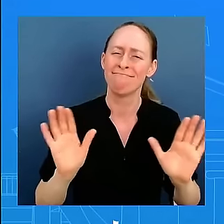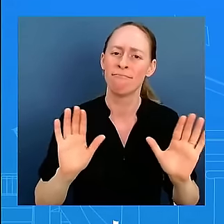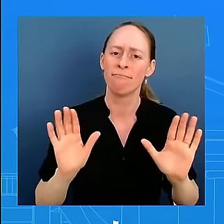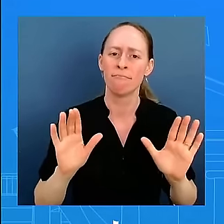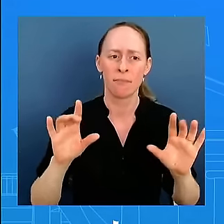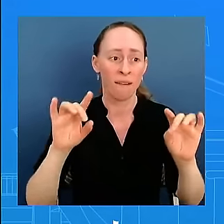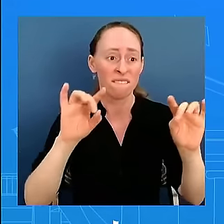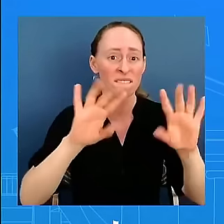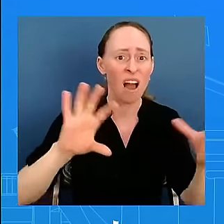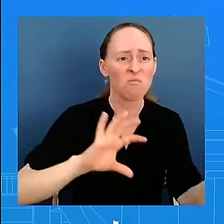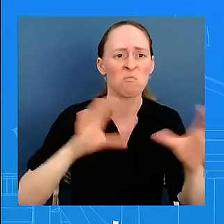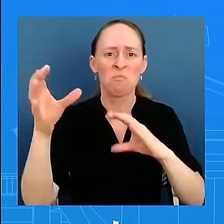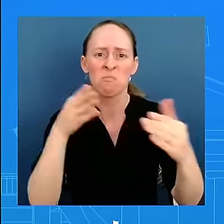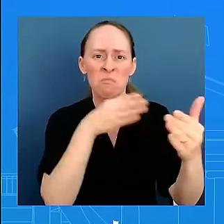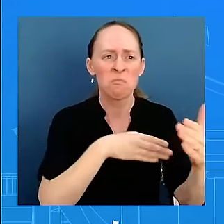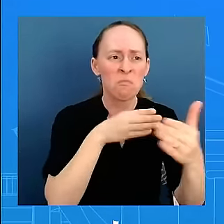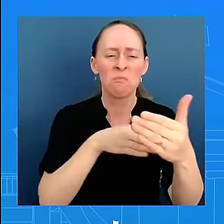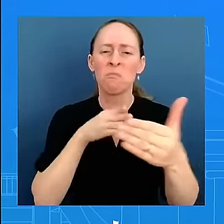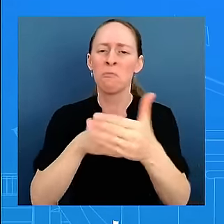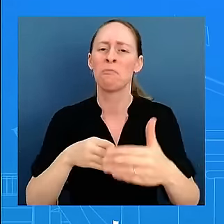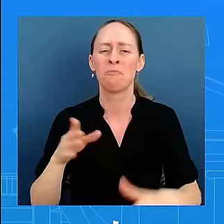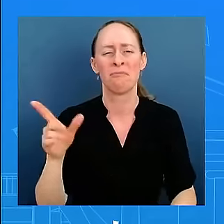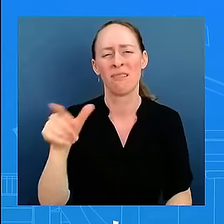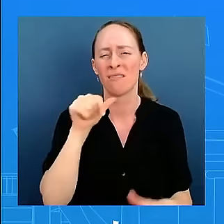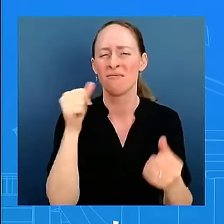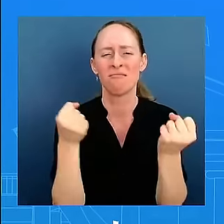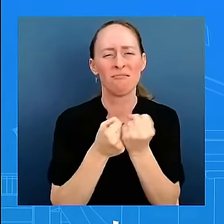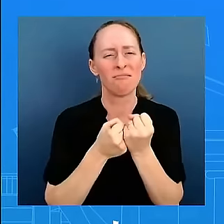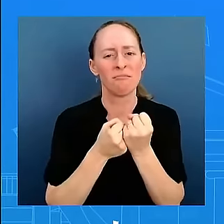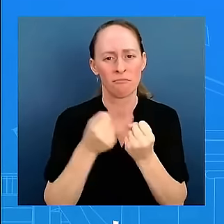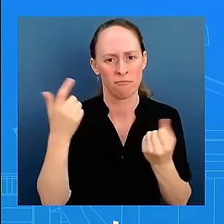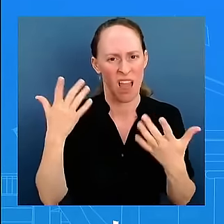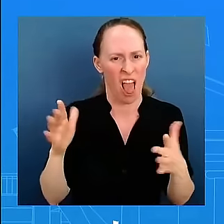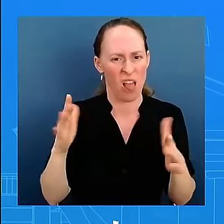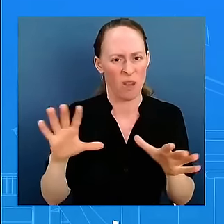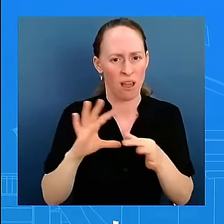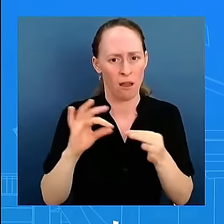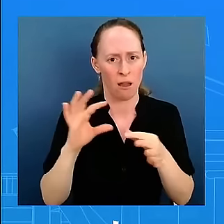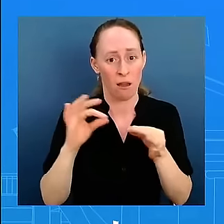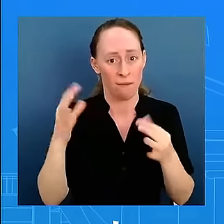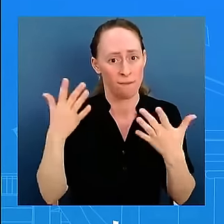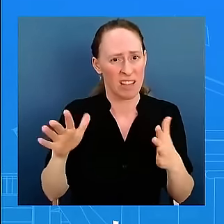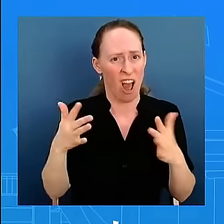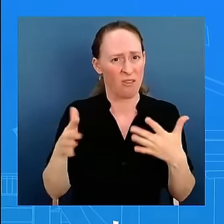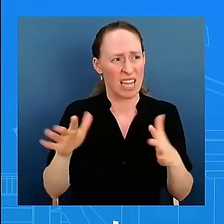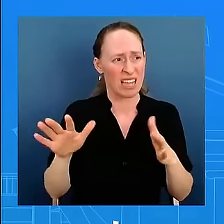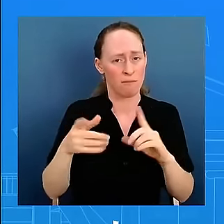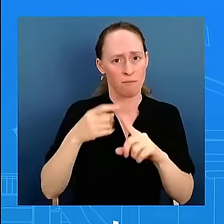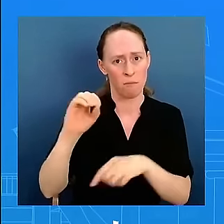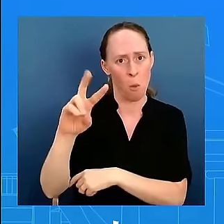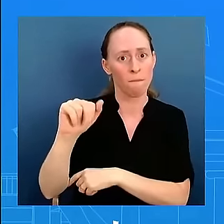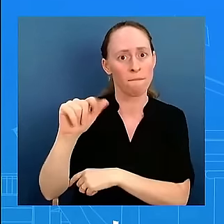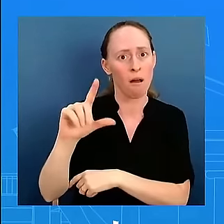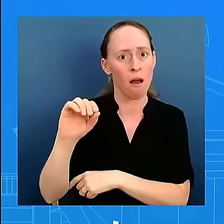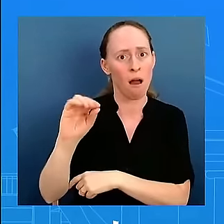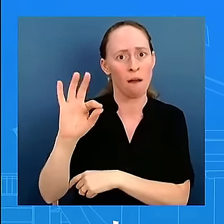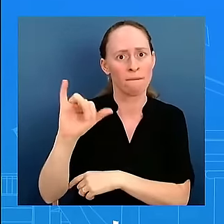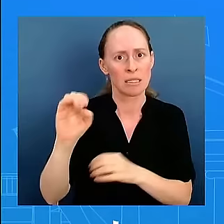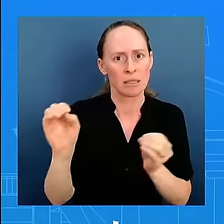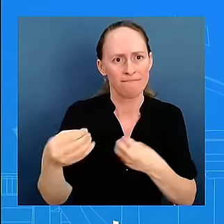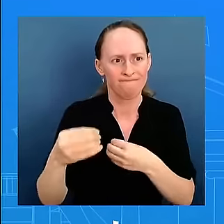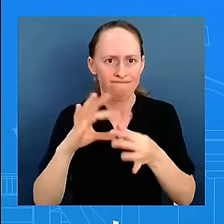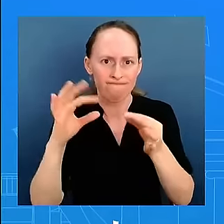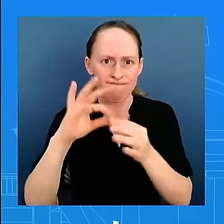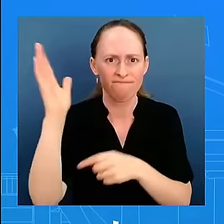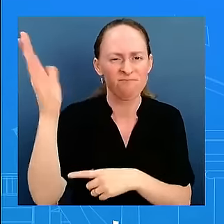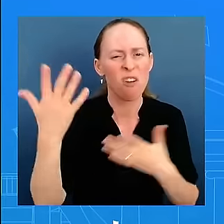in this nation he talked about use the oval office to do just that and we've been condemning political violence for